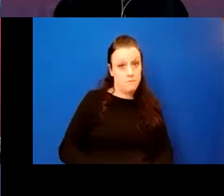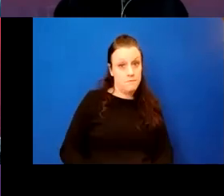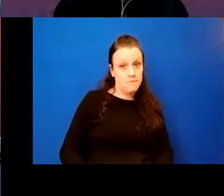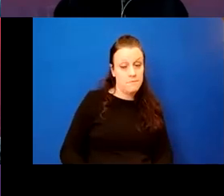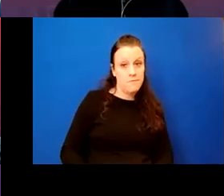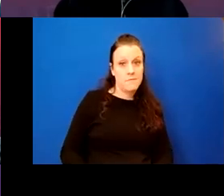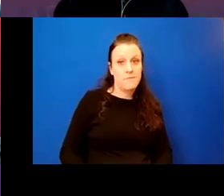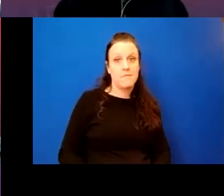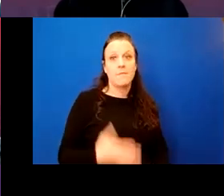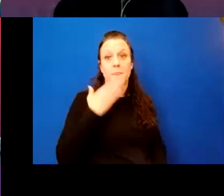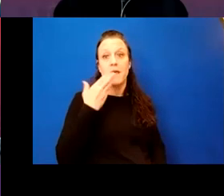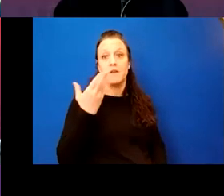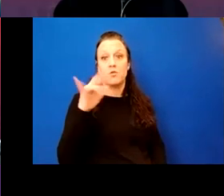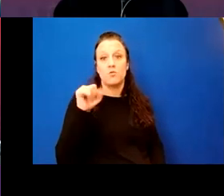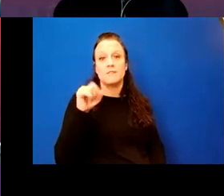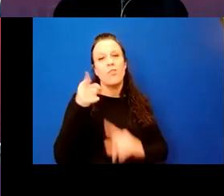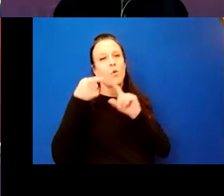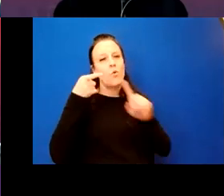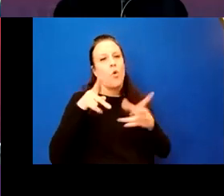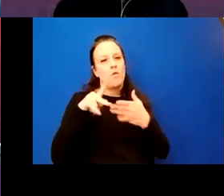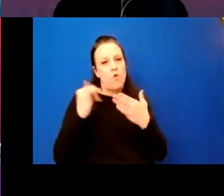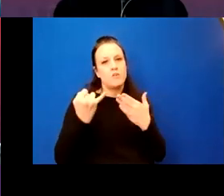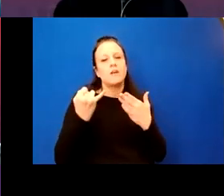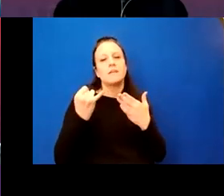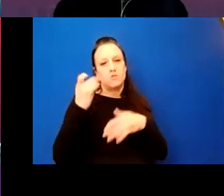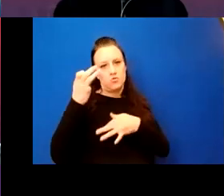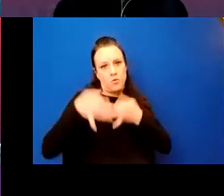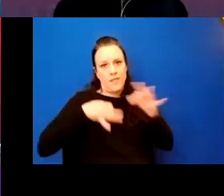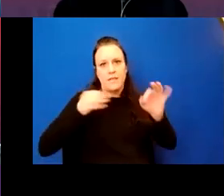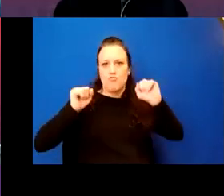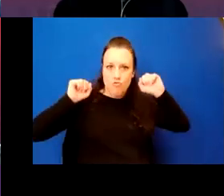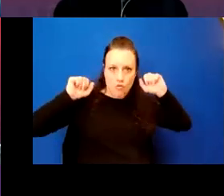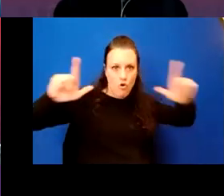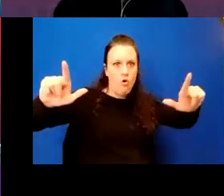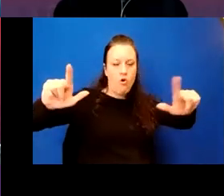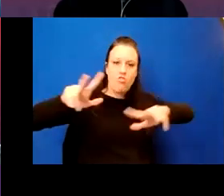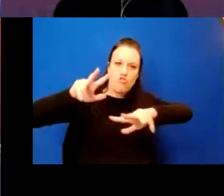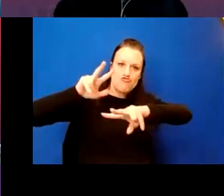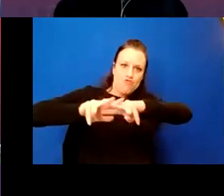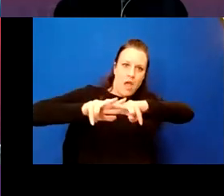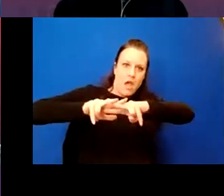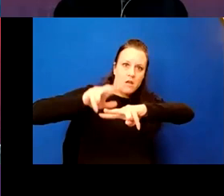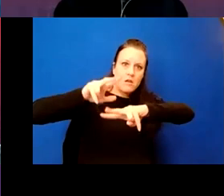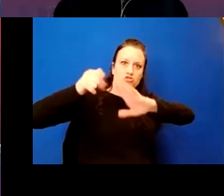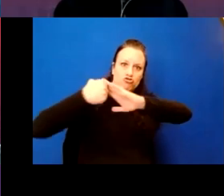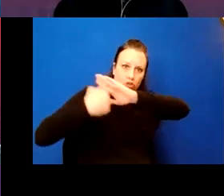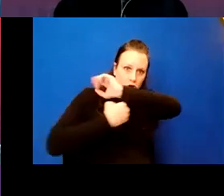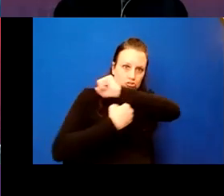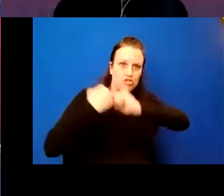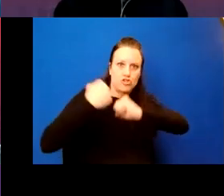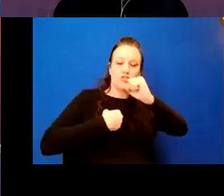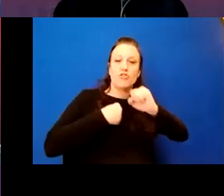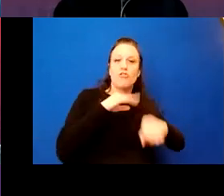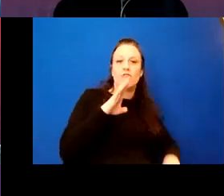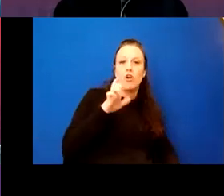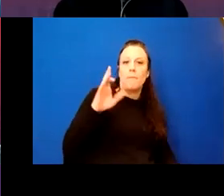Uh, thank you, Jesse. The goal of the project is to replace all the track structure and tracks from the Belmont